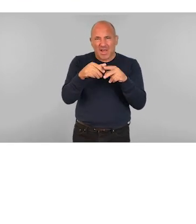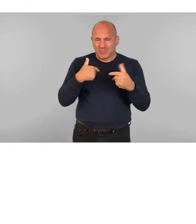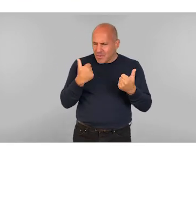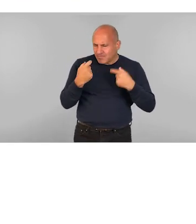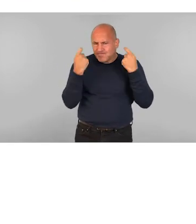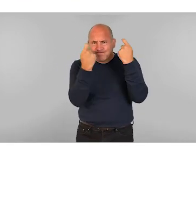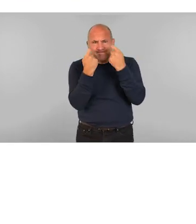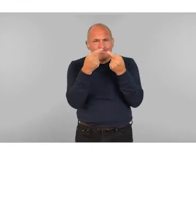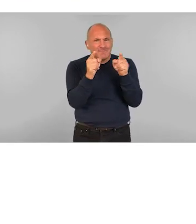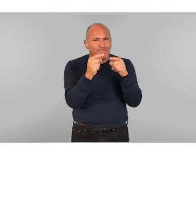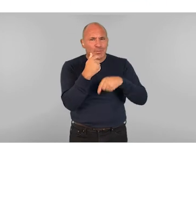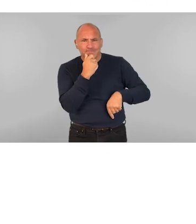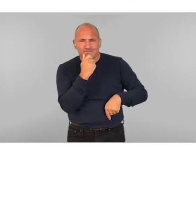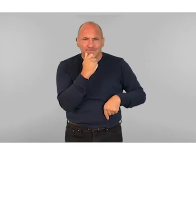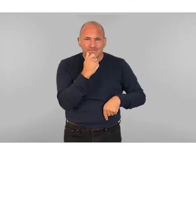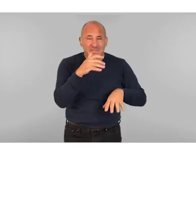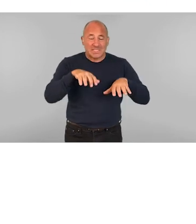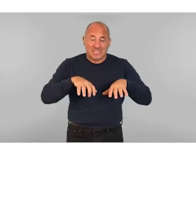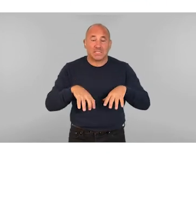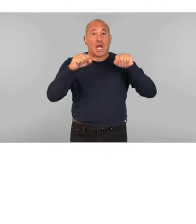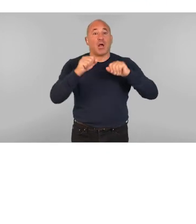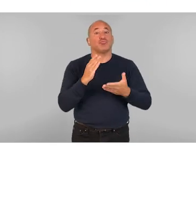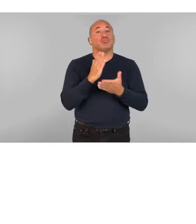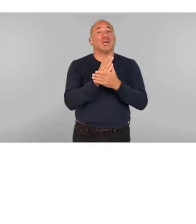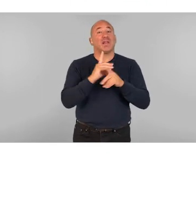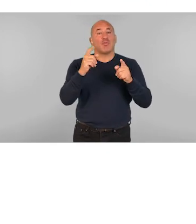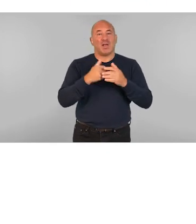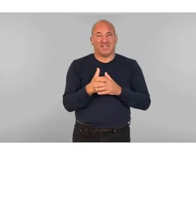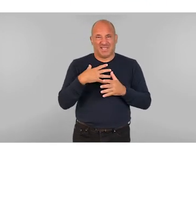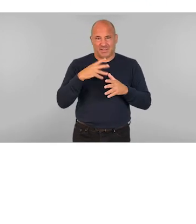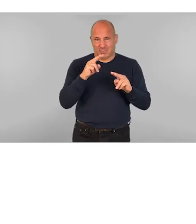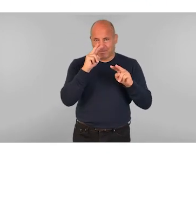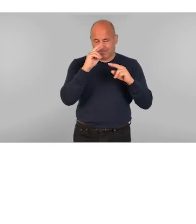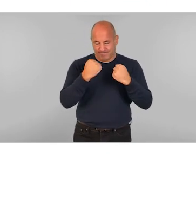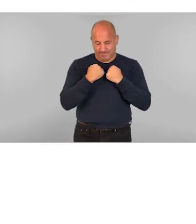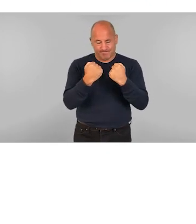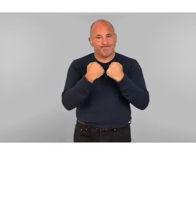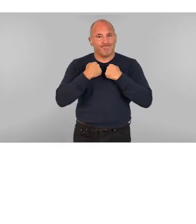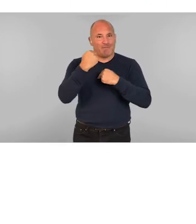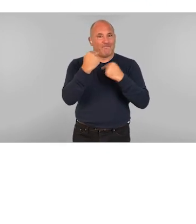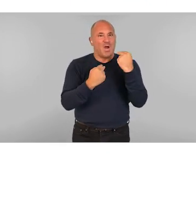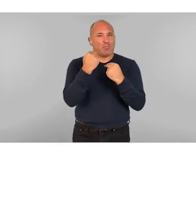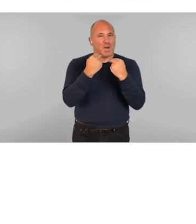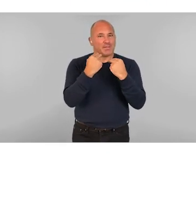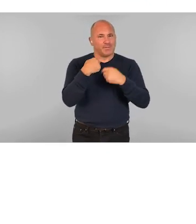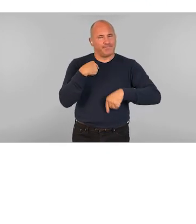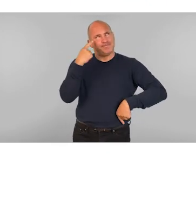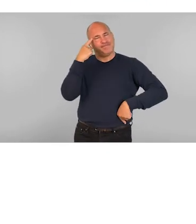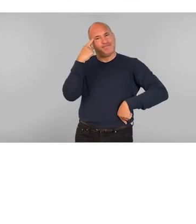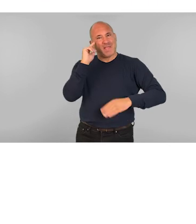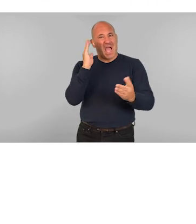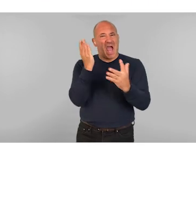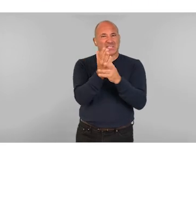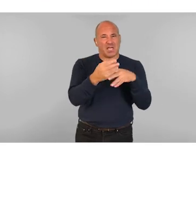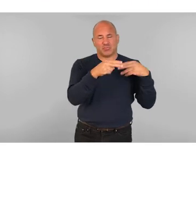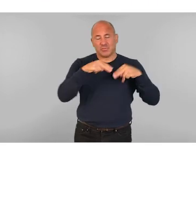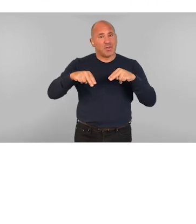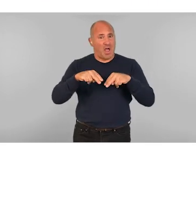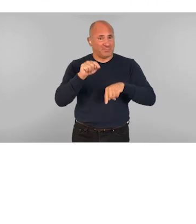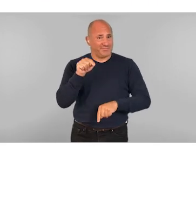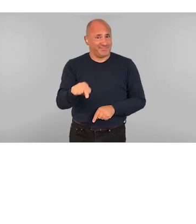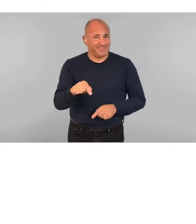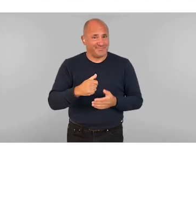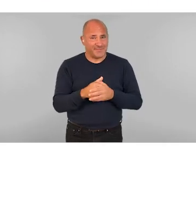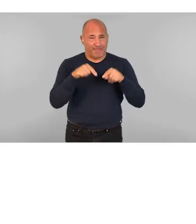should be willingly considering difference, the starting point needs to be re-evaluating how we think about dance in the first place. The way that we approach